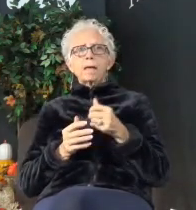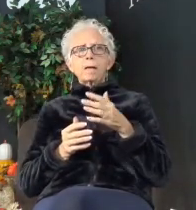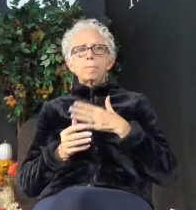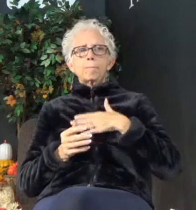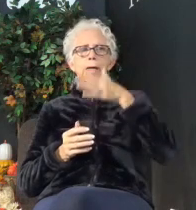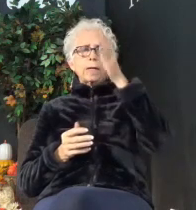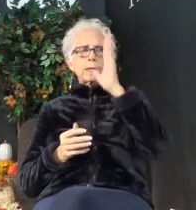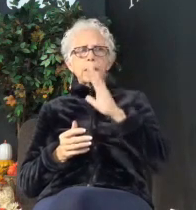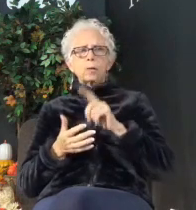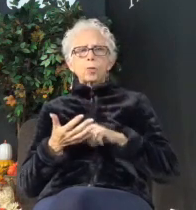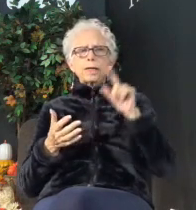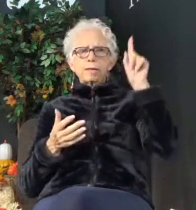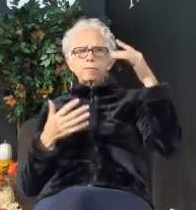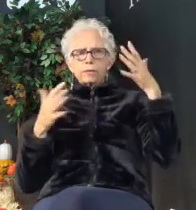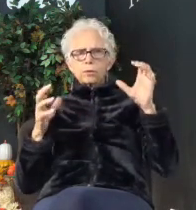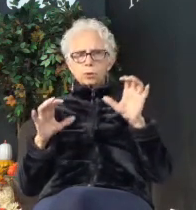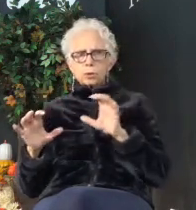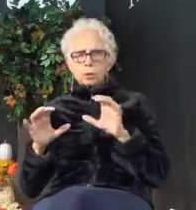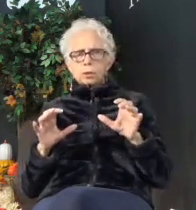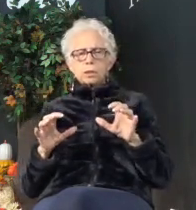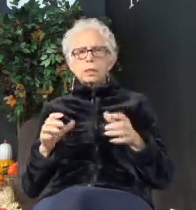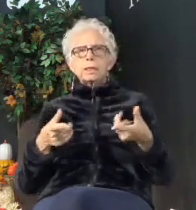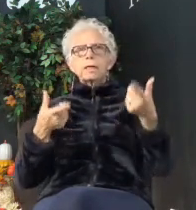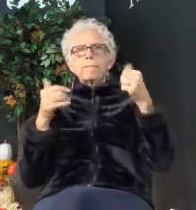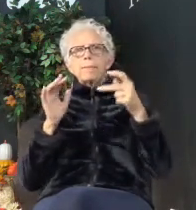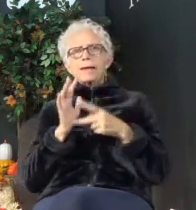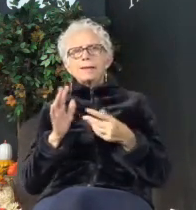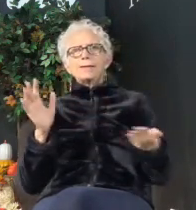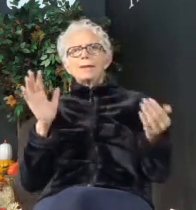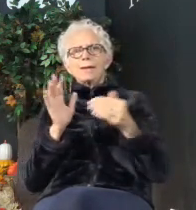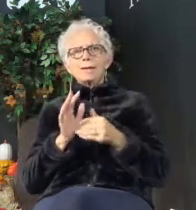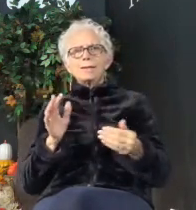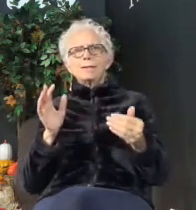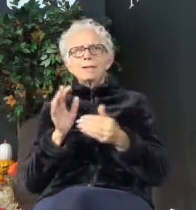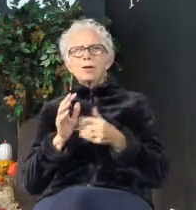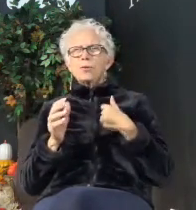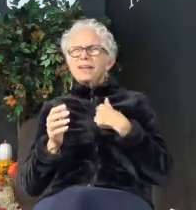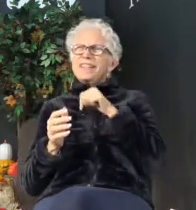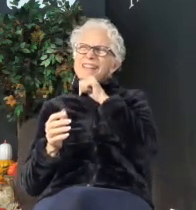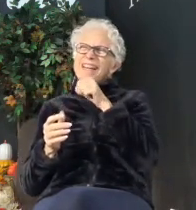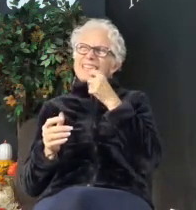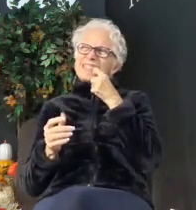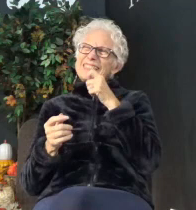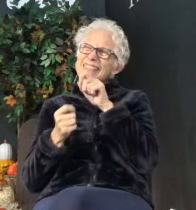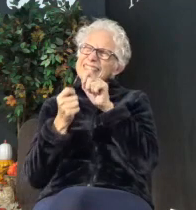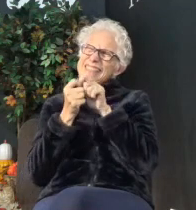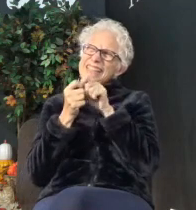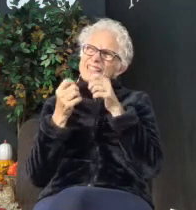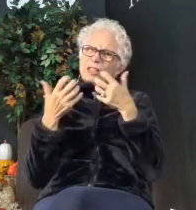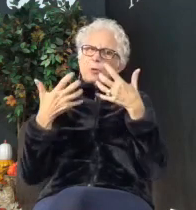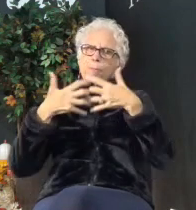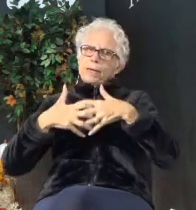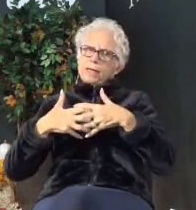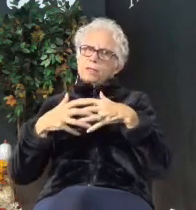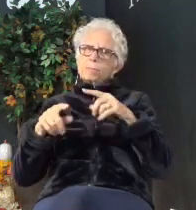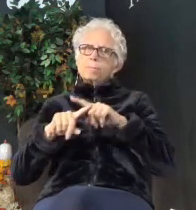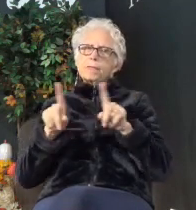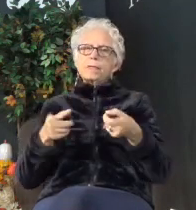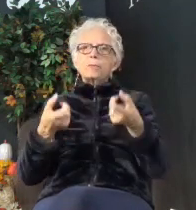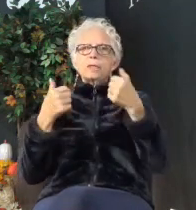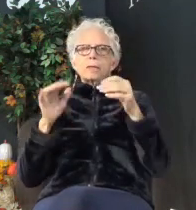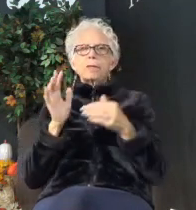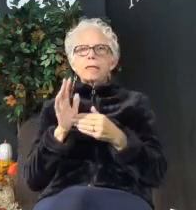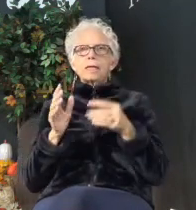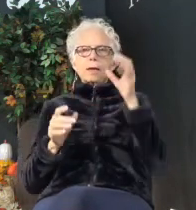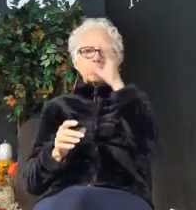this is what He does, kept coming back and they're like, but they don't quite match. They don't quite match, but they kept coming back and I kept looking for more